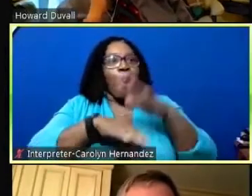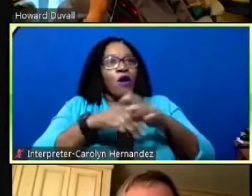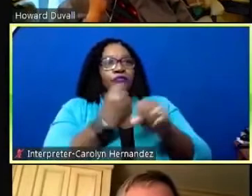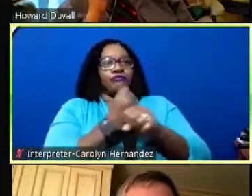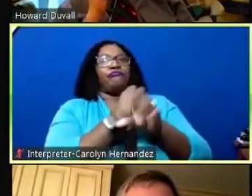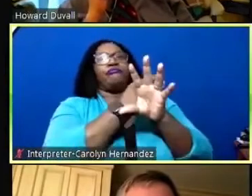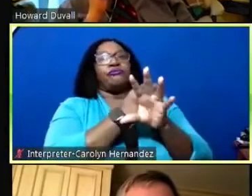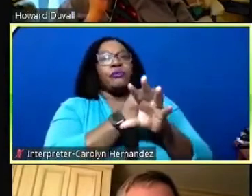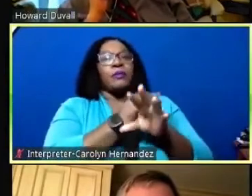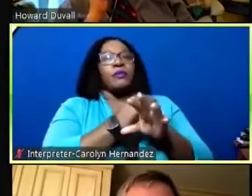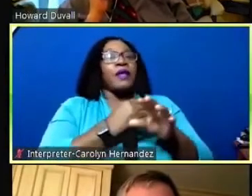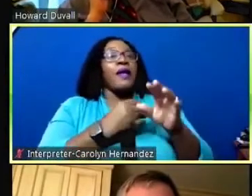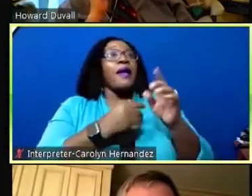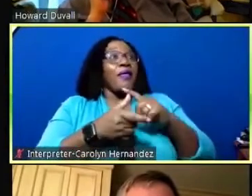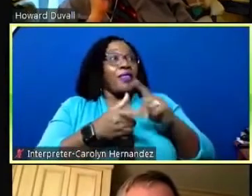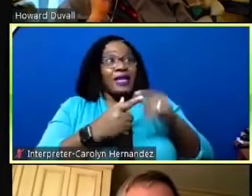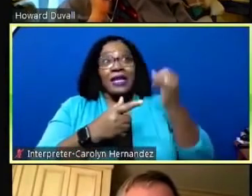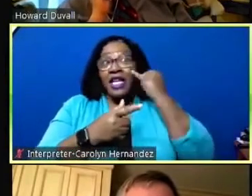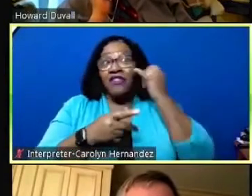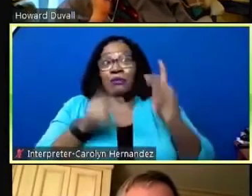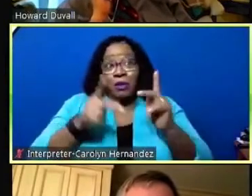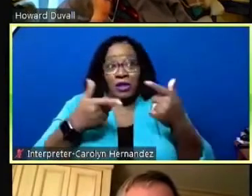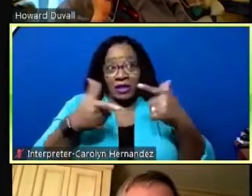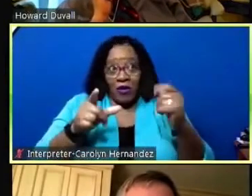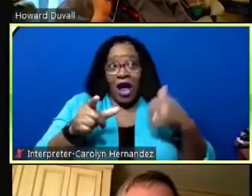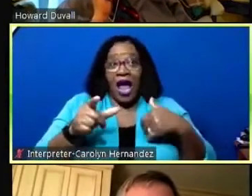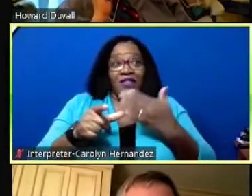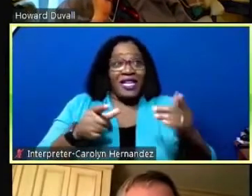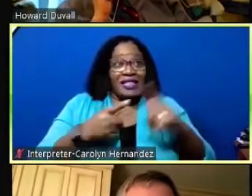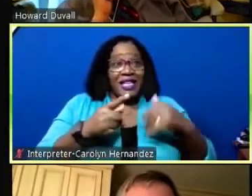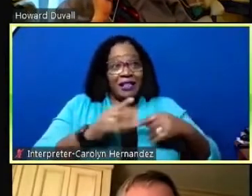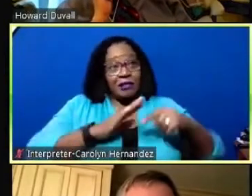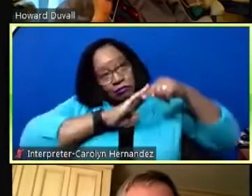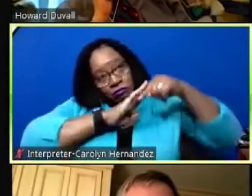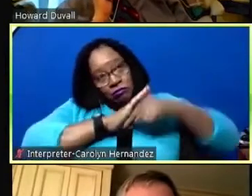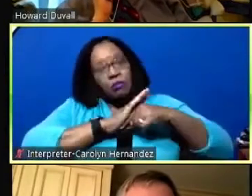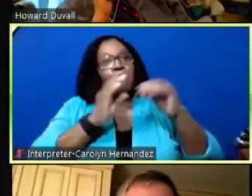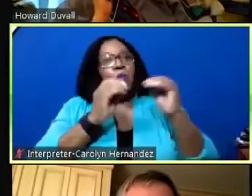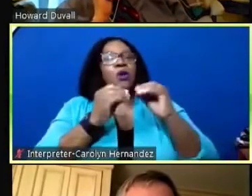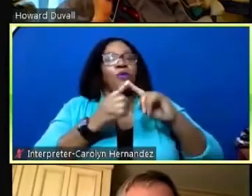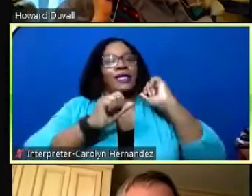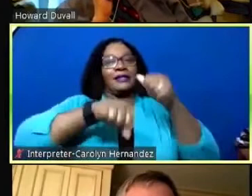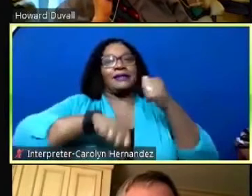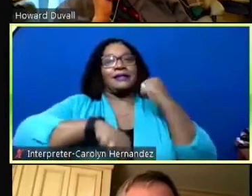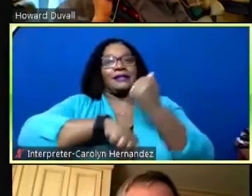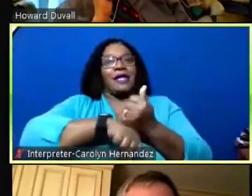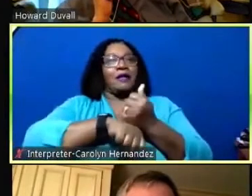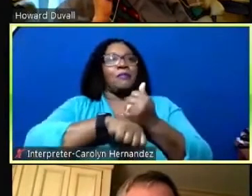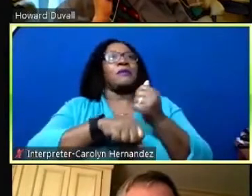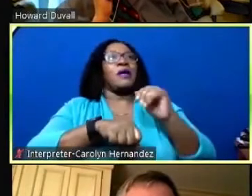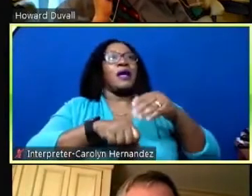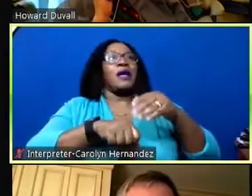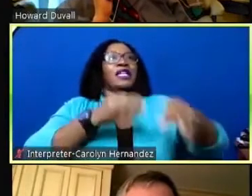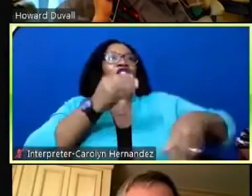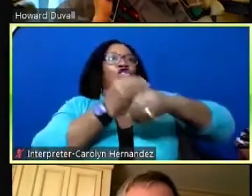teleconference um and then if people have things that they need to dig into we can set up a subsequent meeting